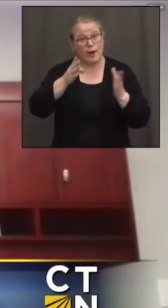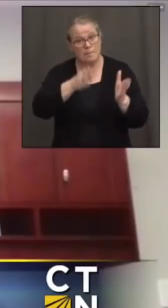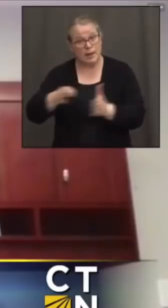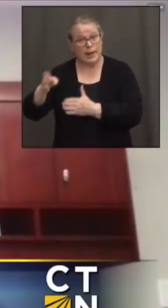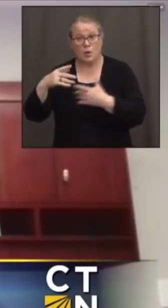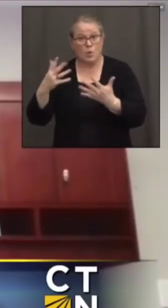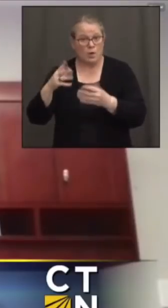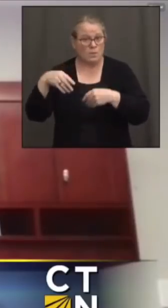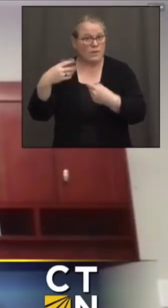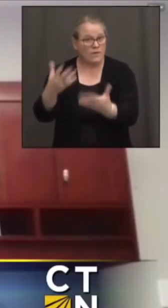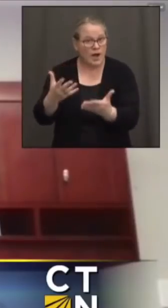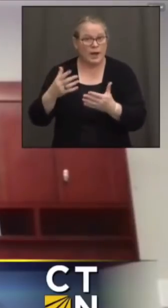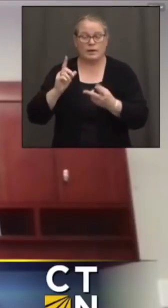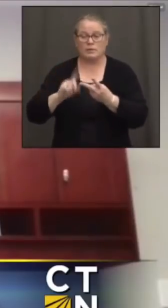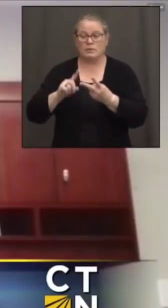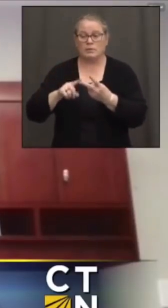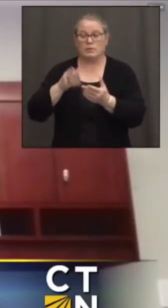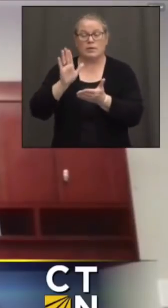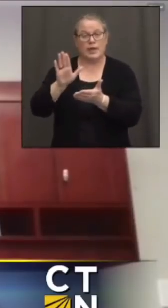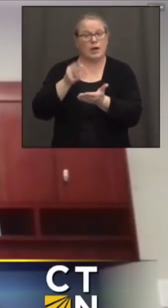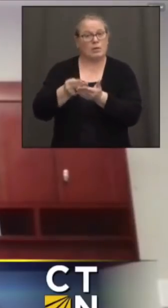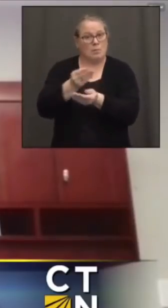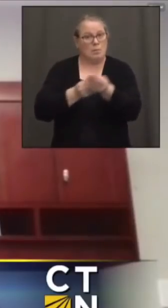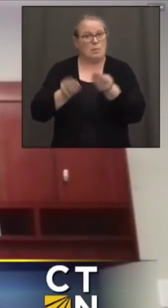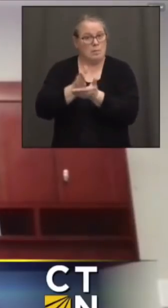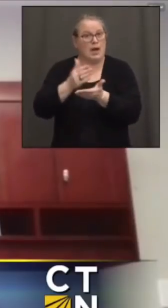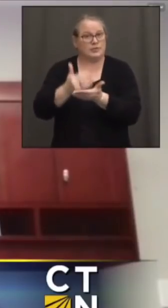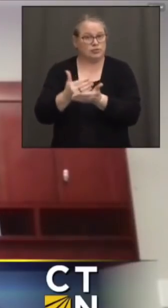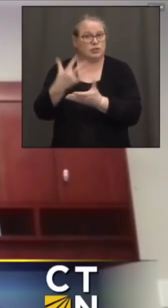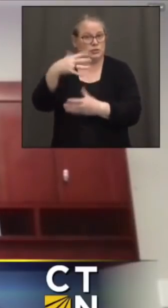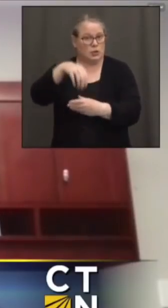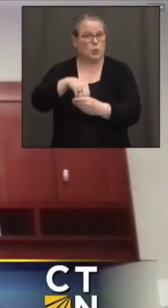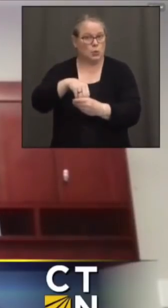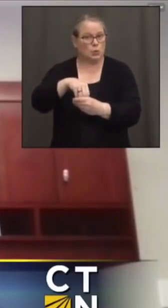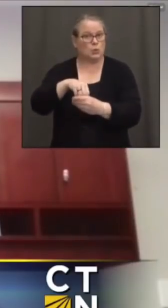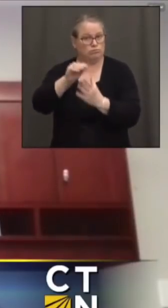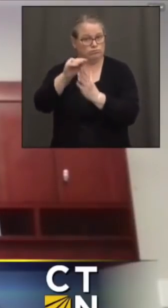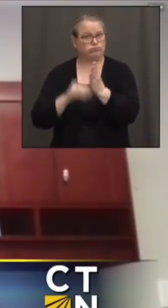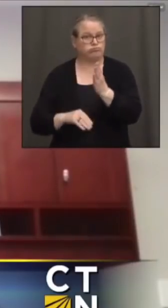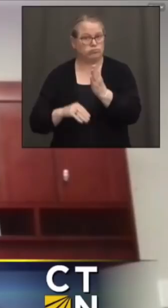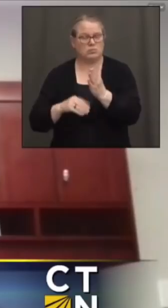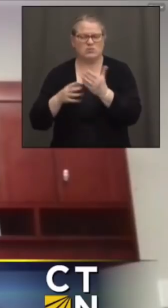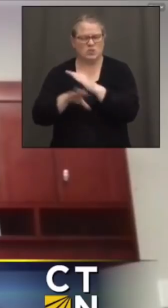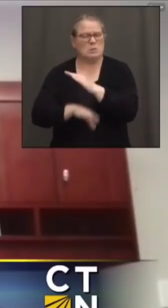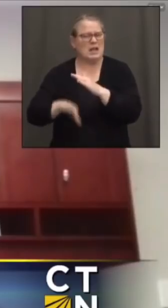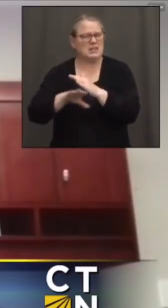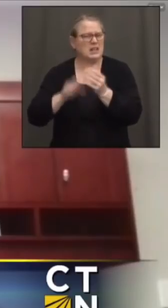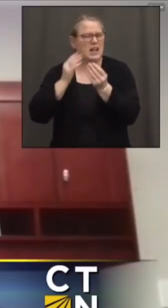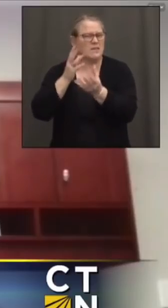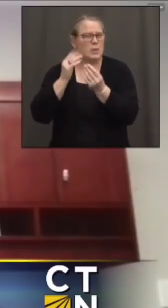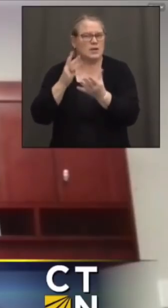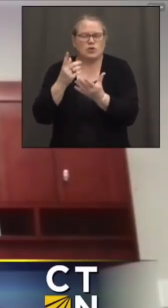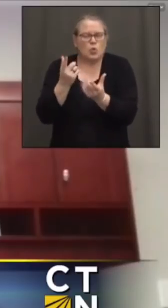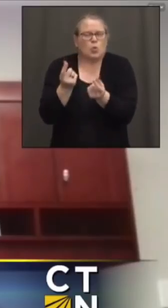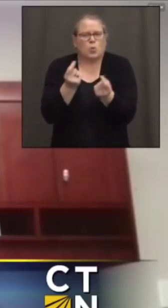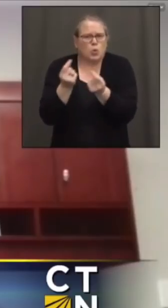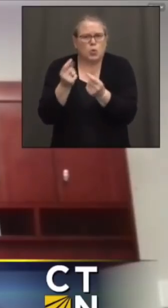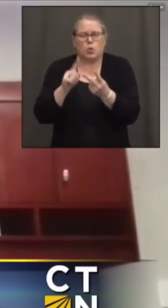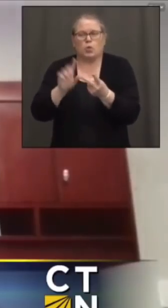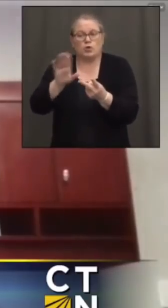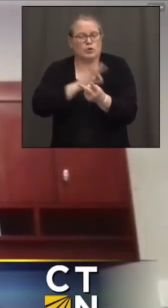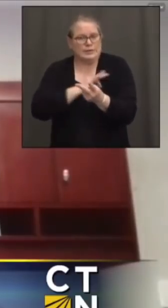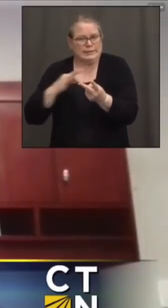It also asks for a budget. And so, it's just several of those basic things that we wanted to know. What are you doing? What's your staffing?